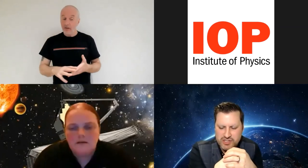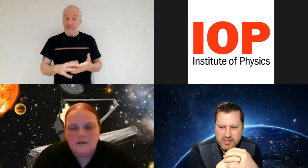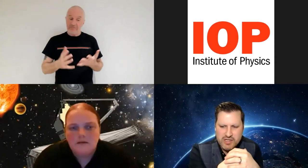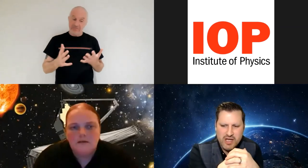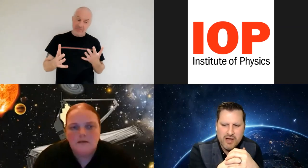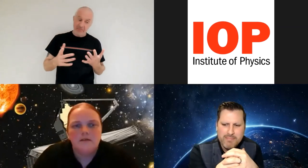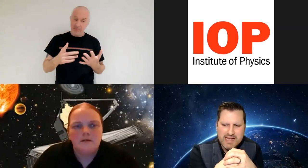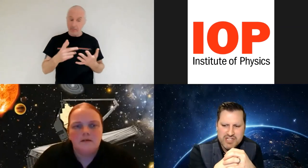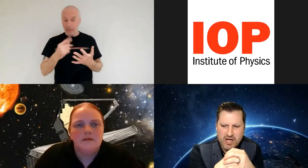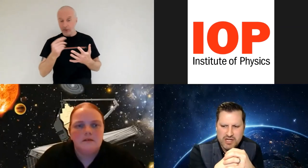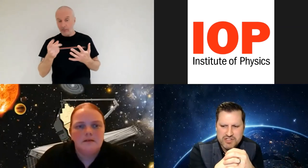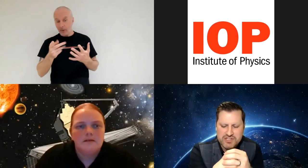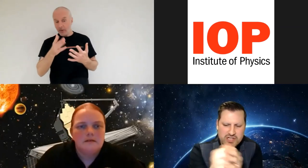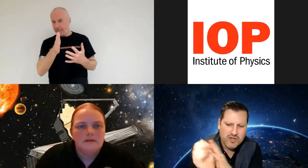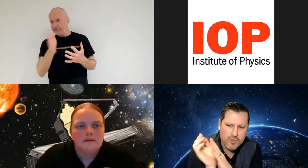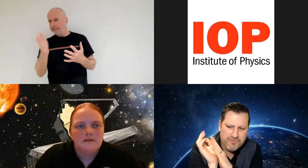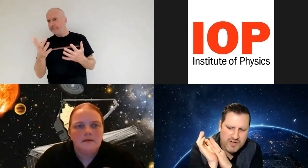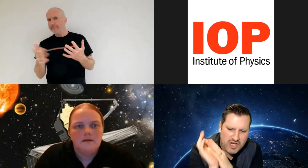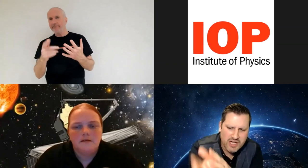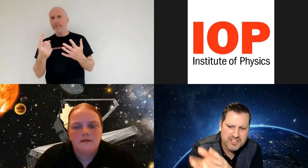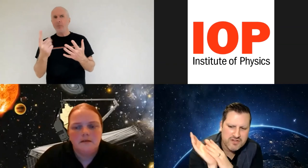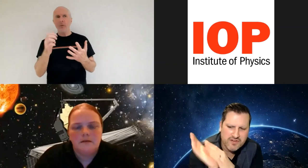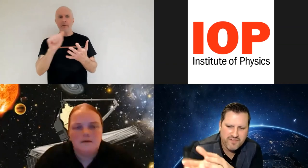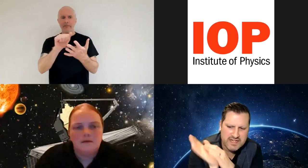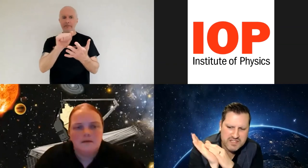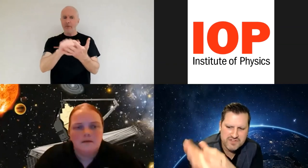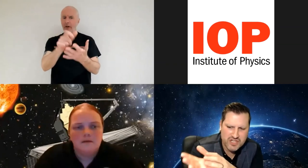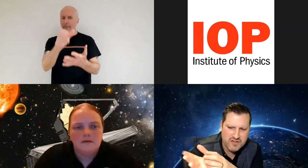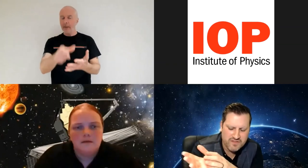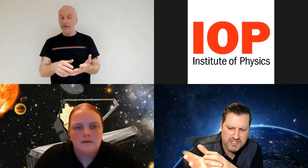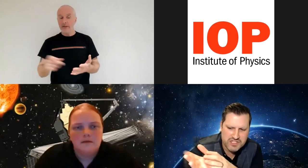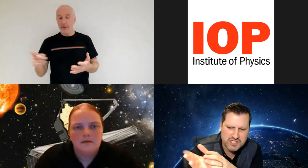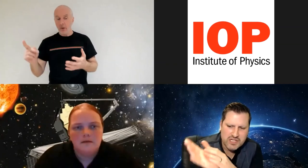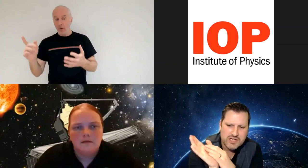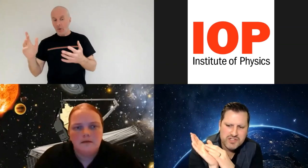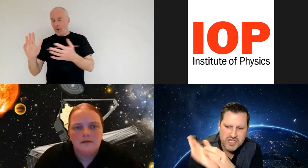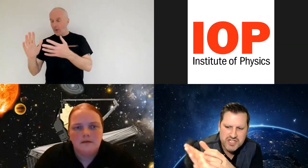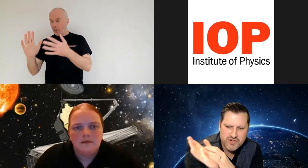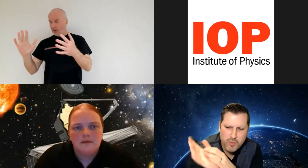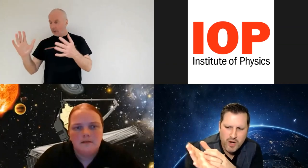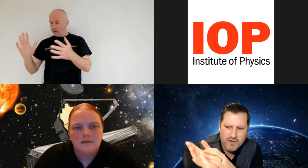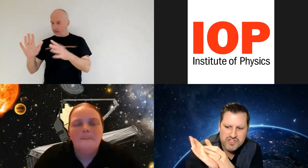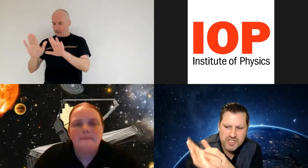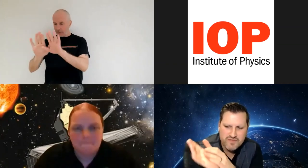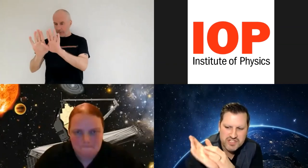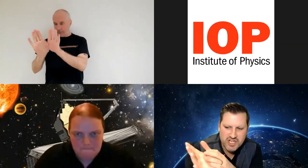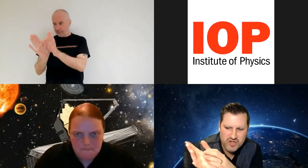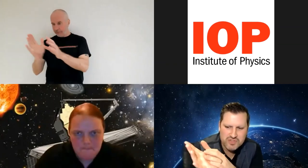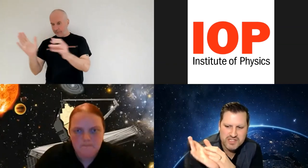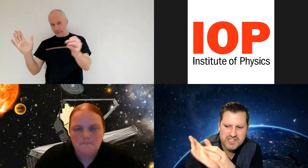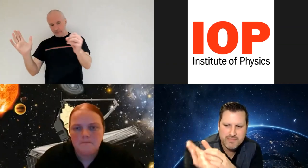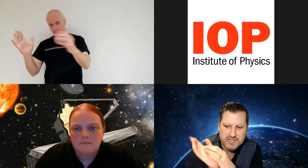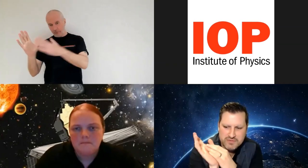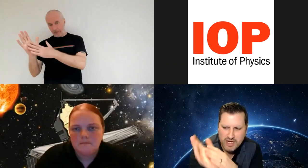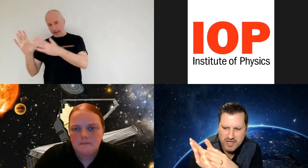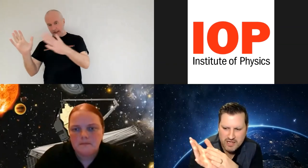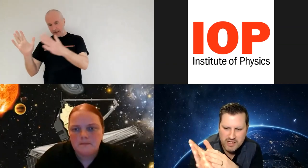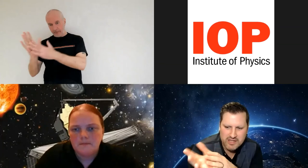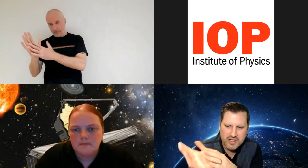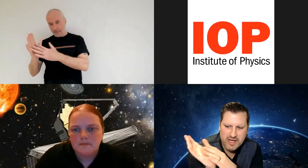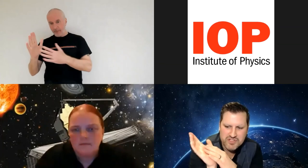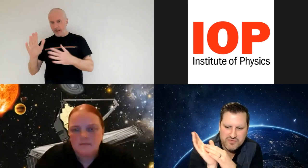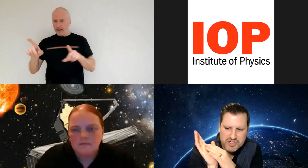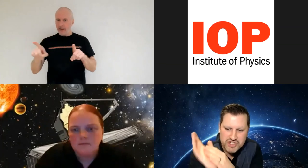direction matt asks with regards to the reflective surface does it require a surface coating similar to